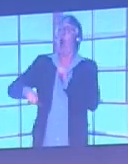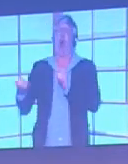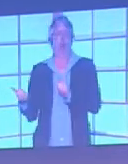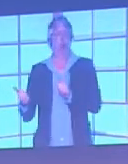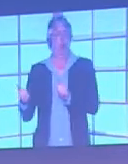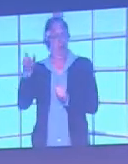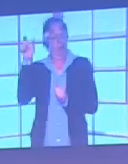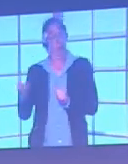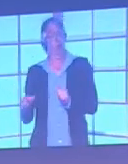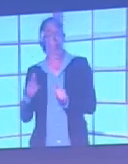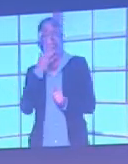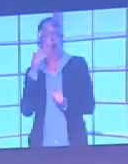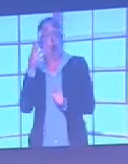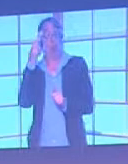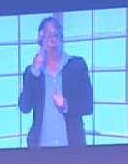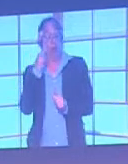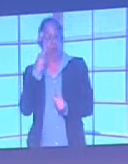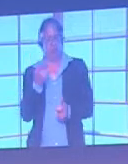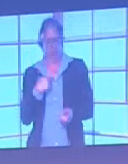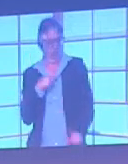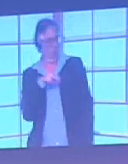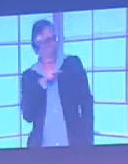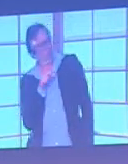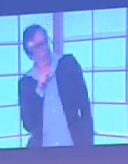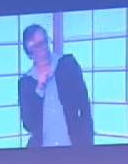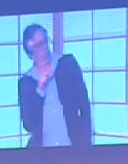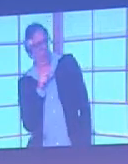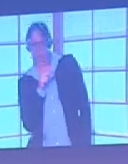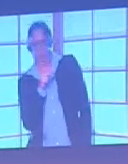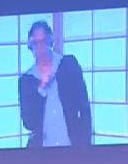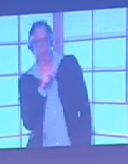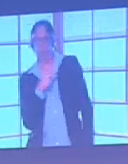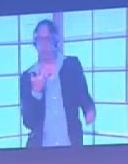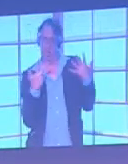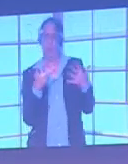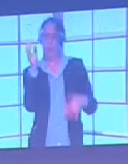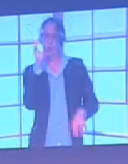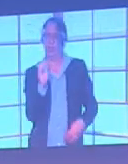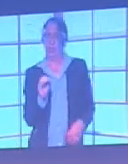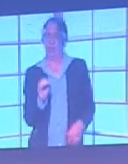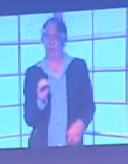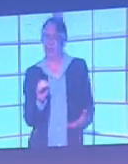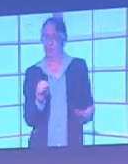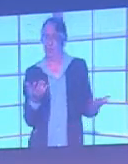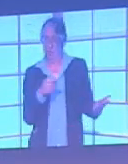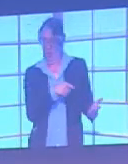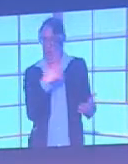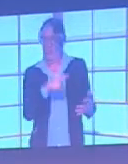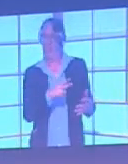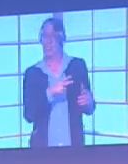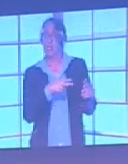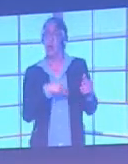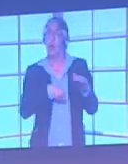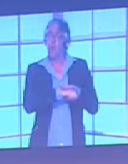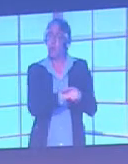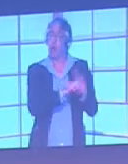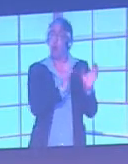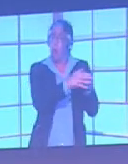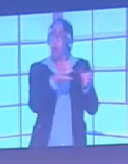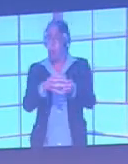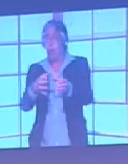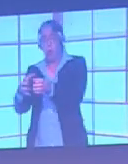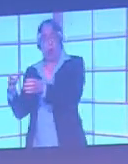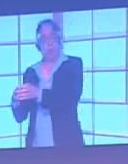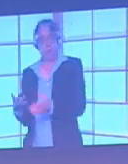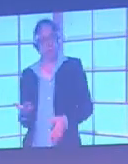because I've given you the statistics, and in a squad of 30 there must be two to three colour blind players in every